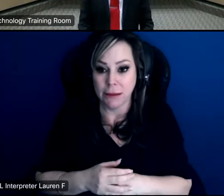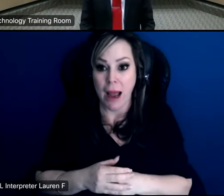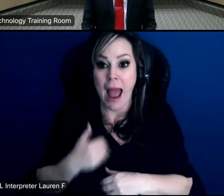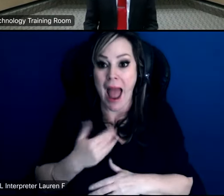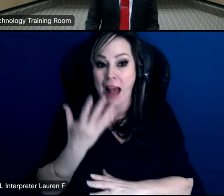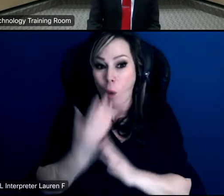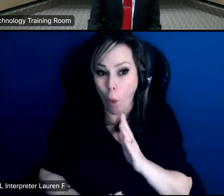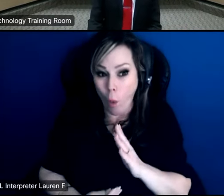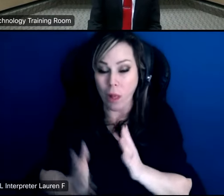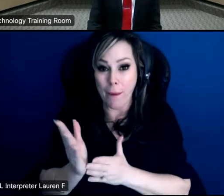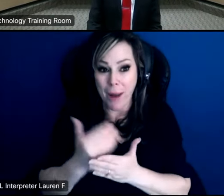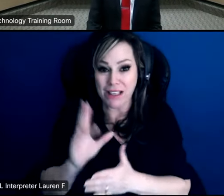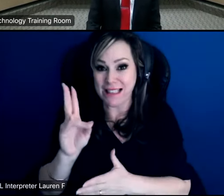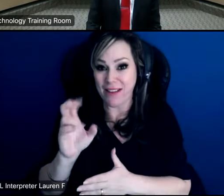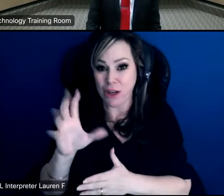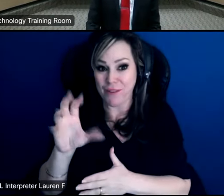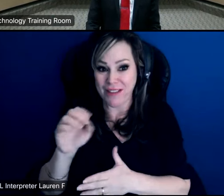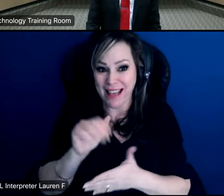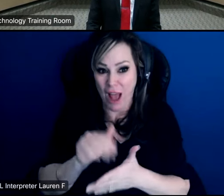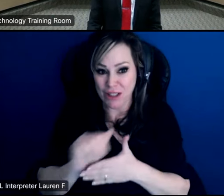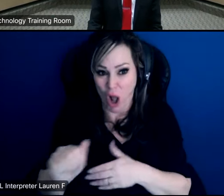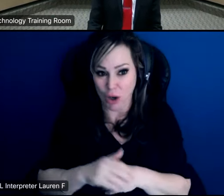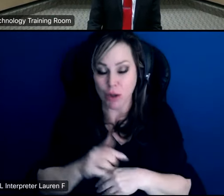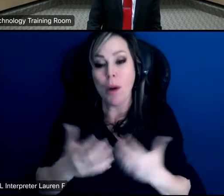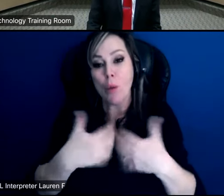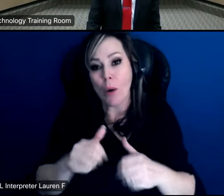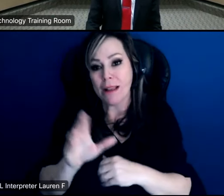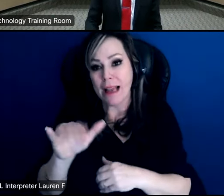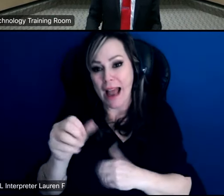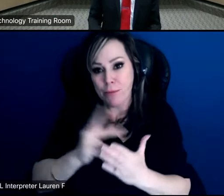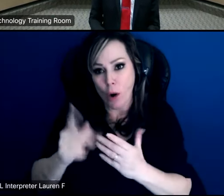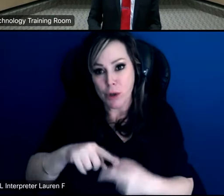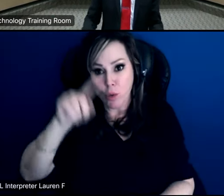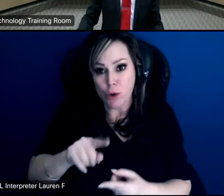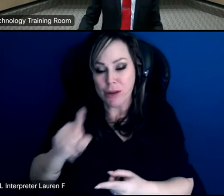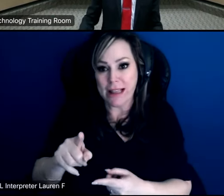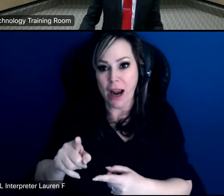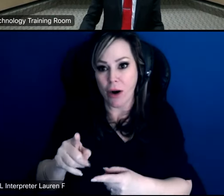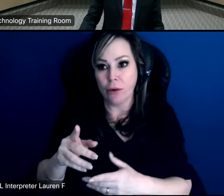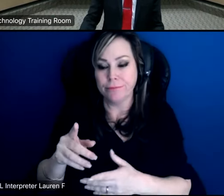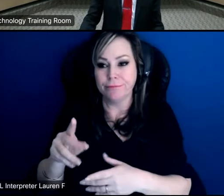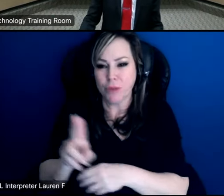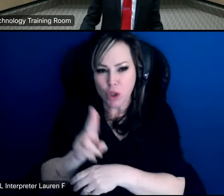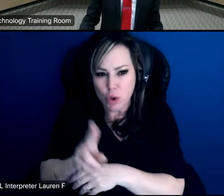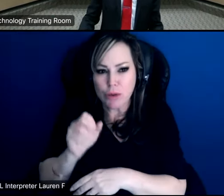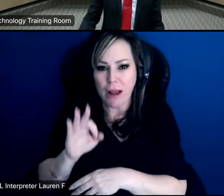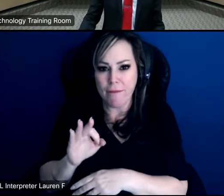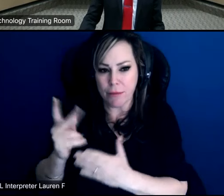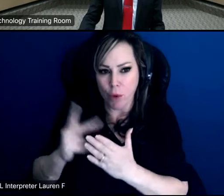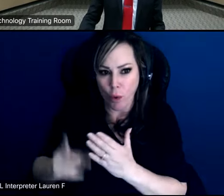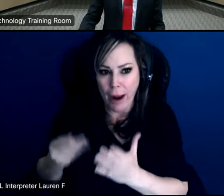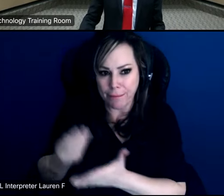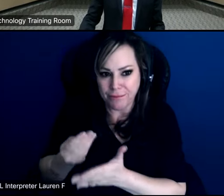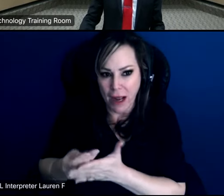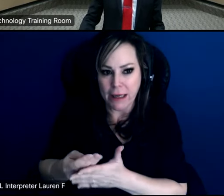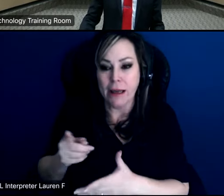of 750 000 and so we worked out with cis to reduce their footprint so that the cost would be less because